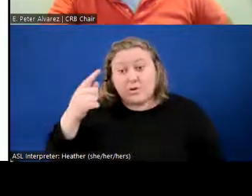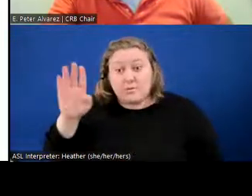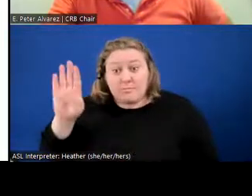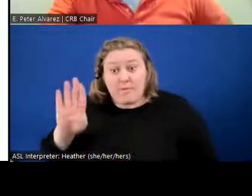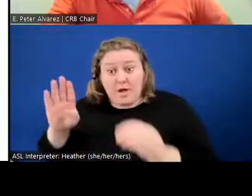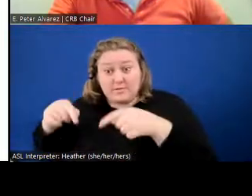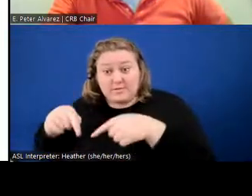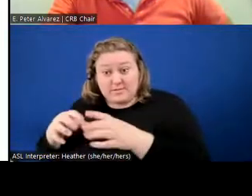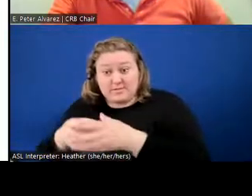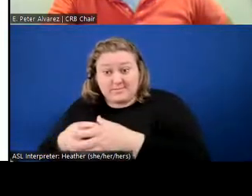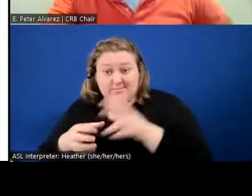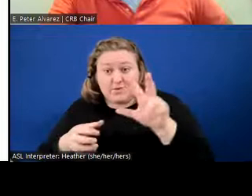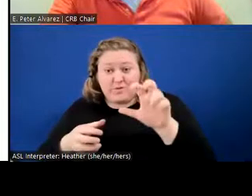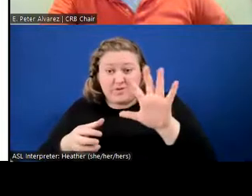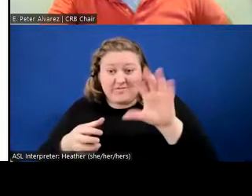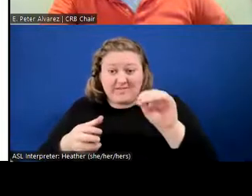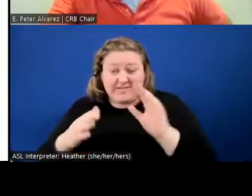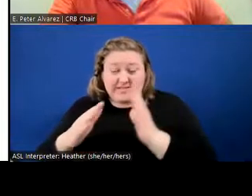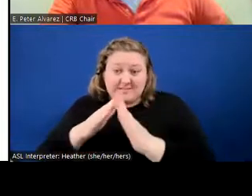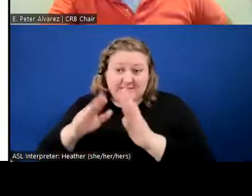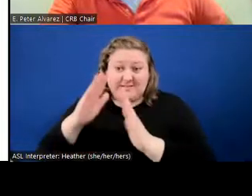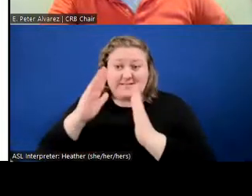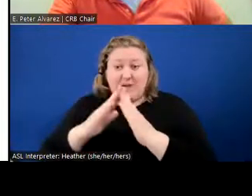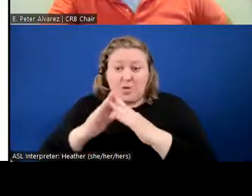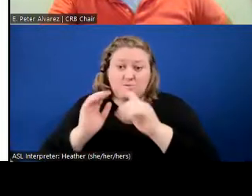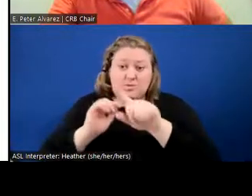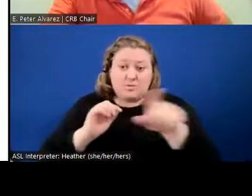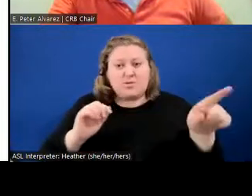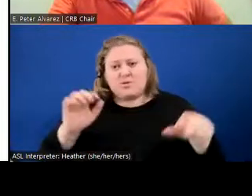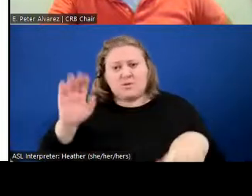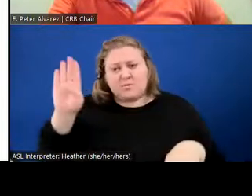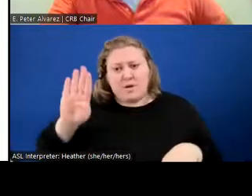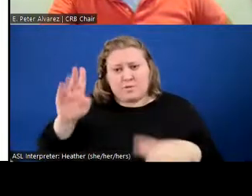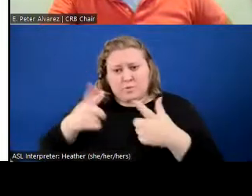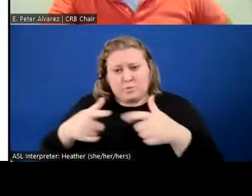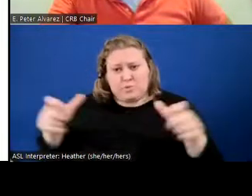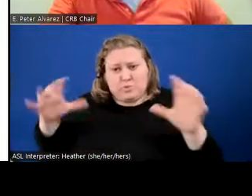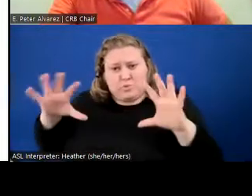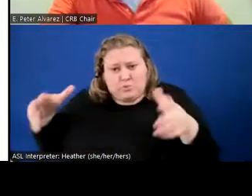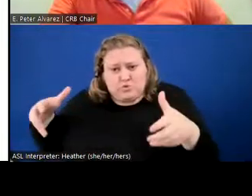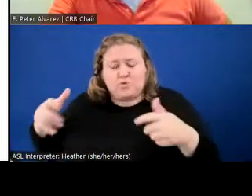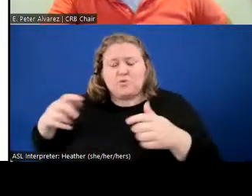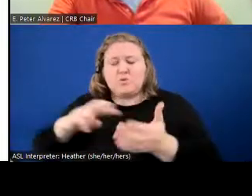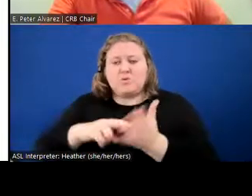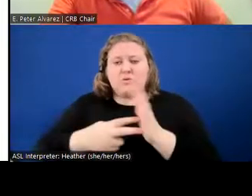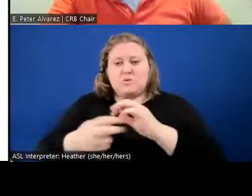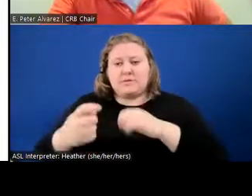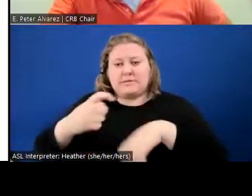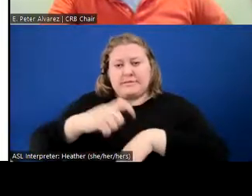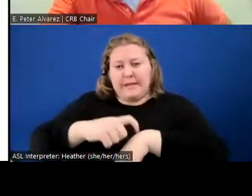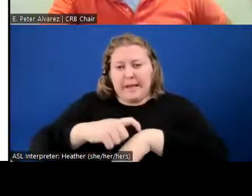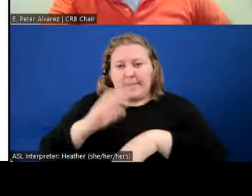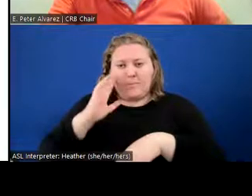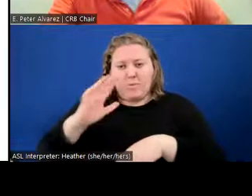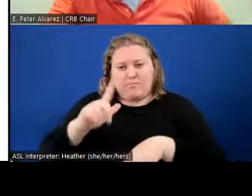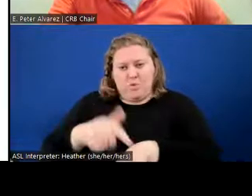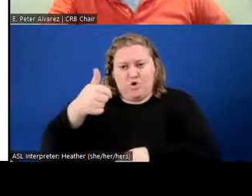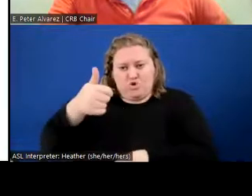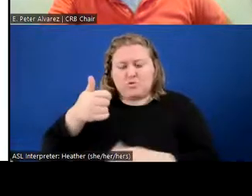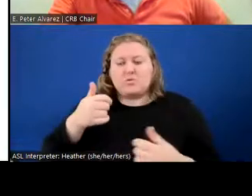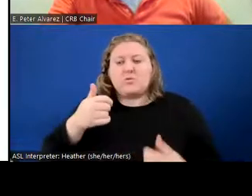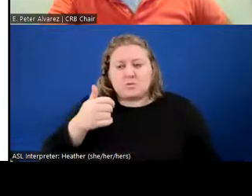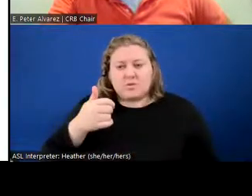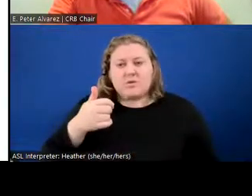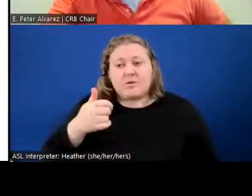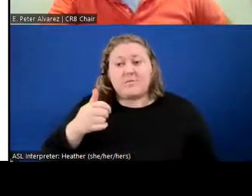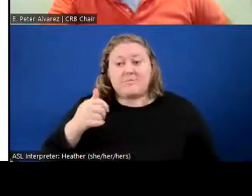350 cities and towns, they are vastly larger, and it does take a little bit of time. But Boston was the only one